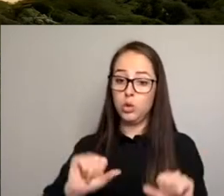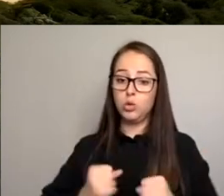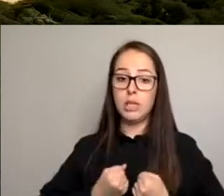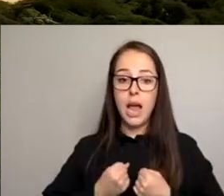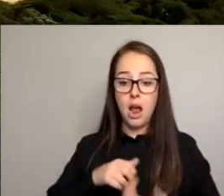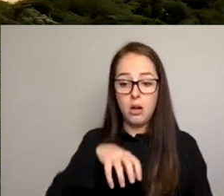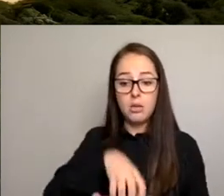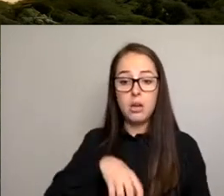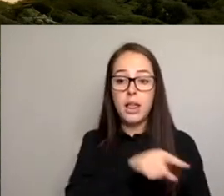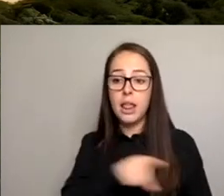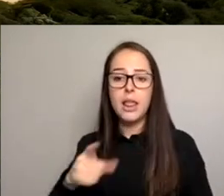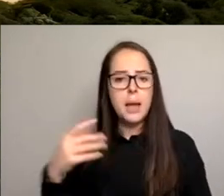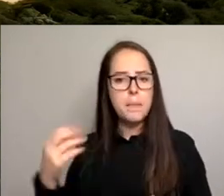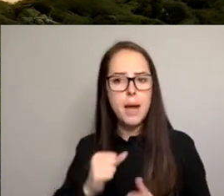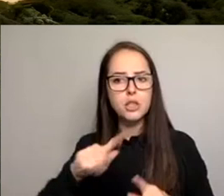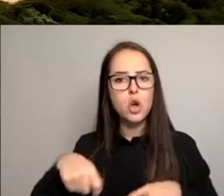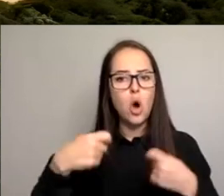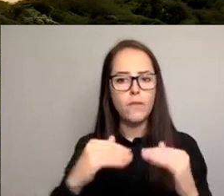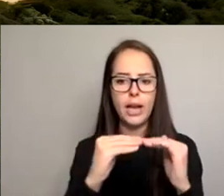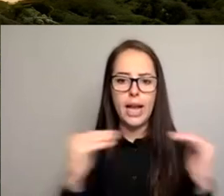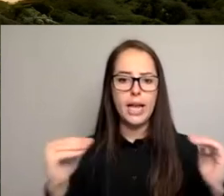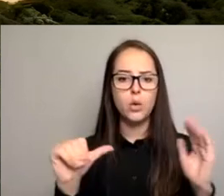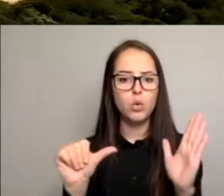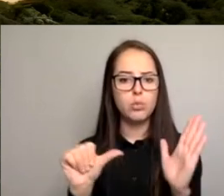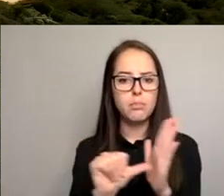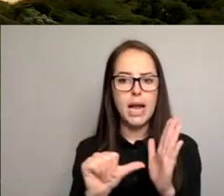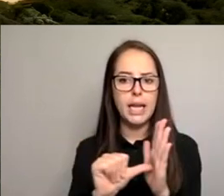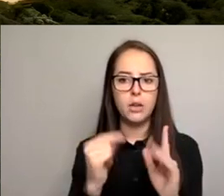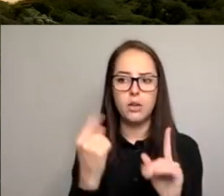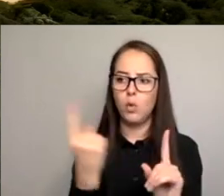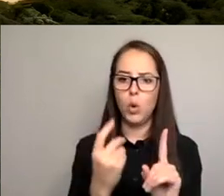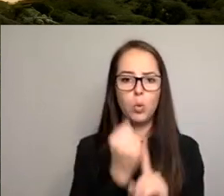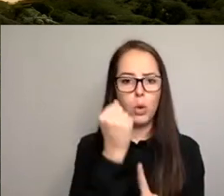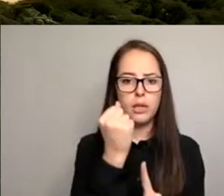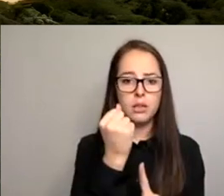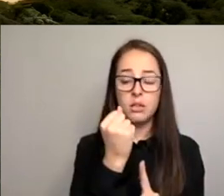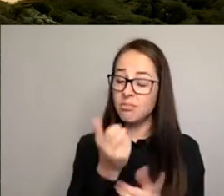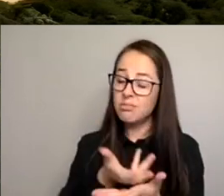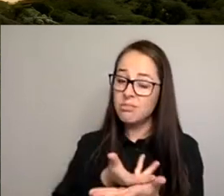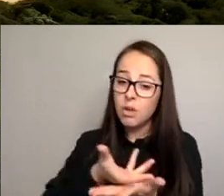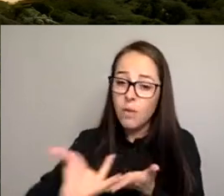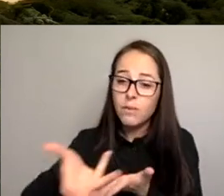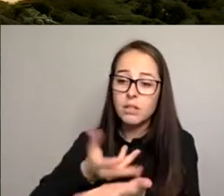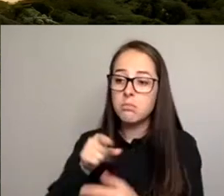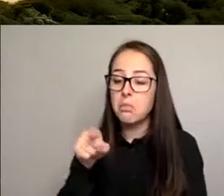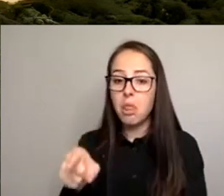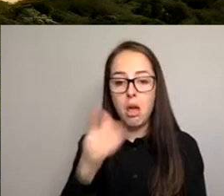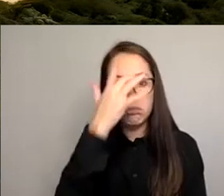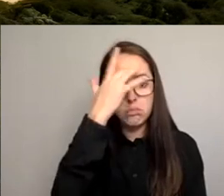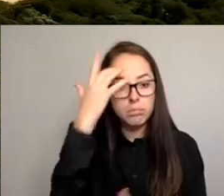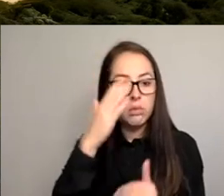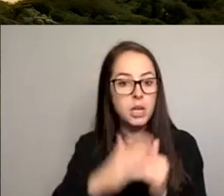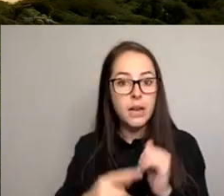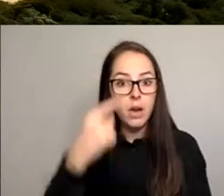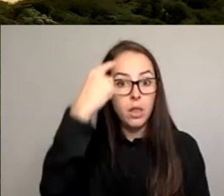prize money. So we've had a number of conversations with different groups who've said, and you know what, they don't even think about it. It's only